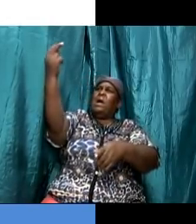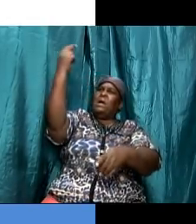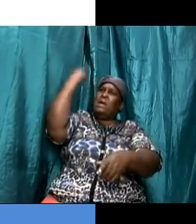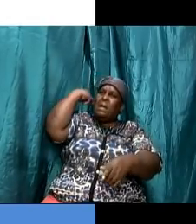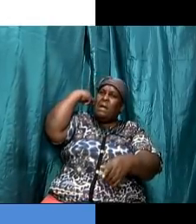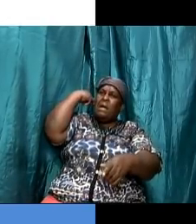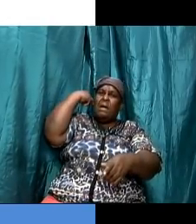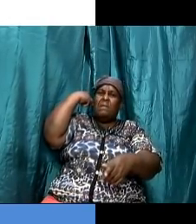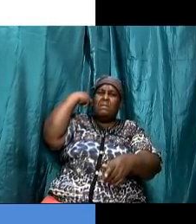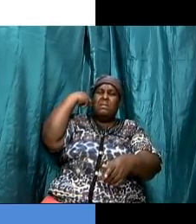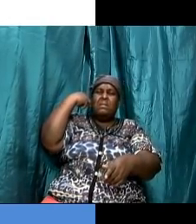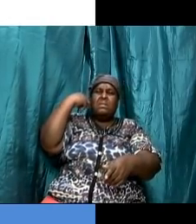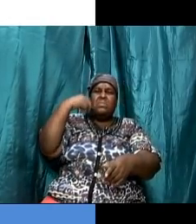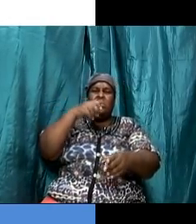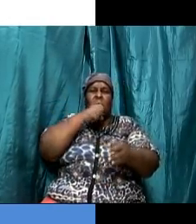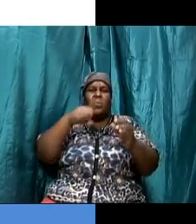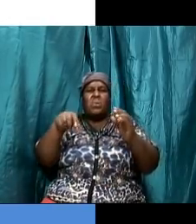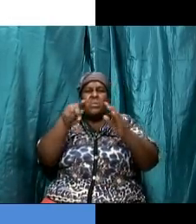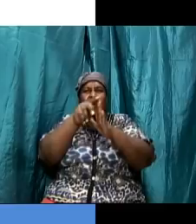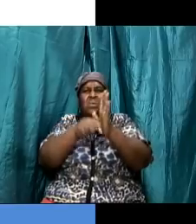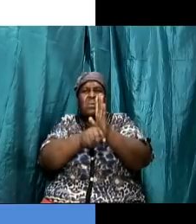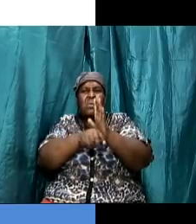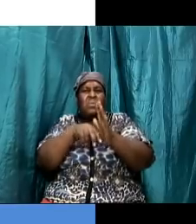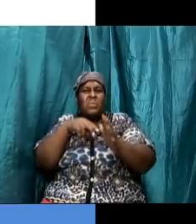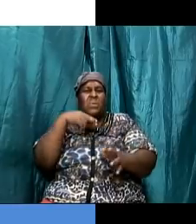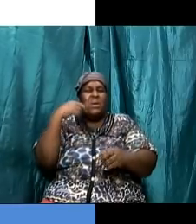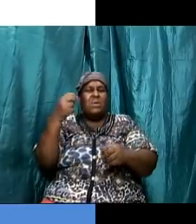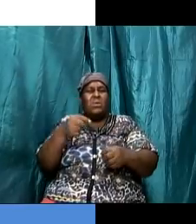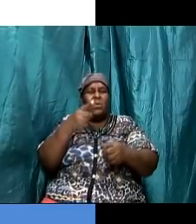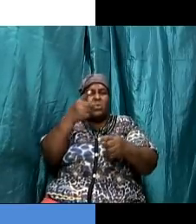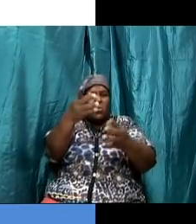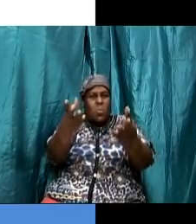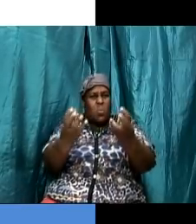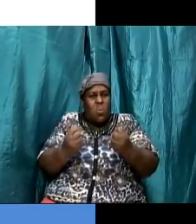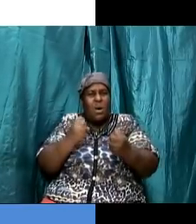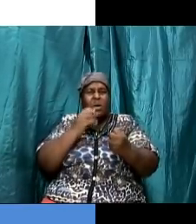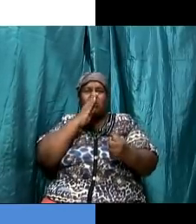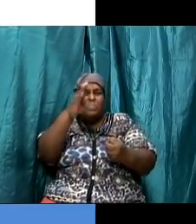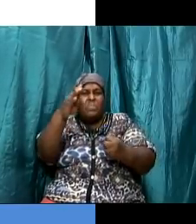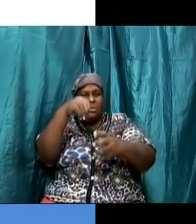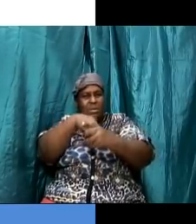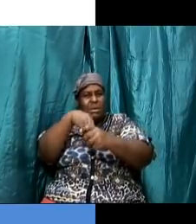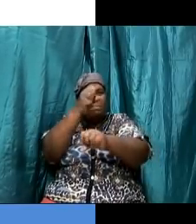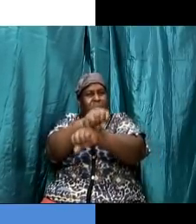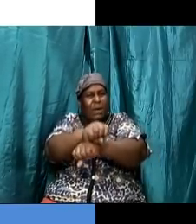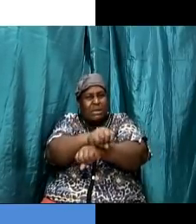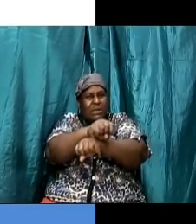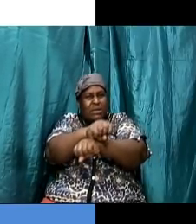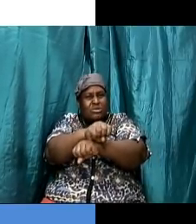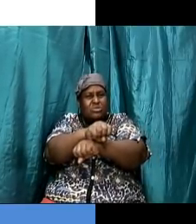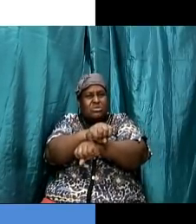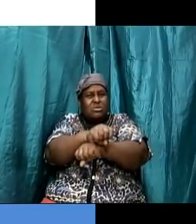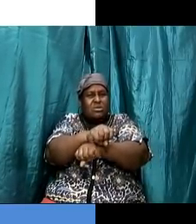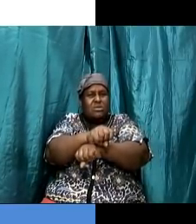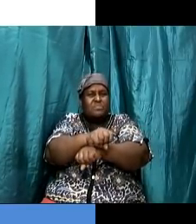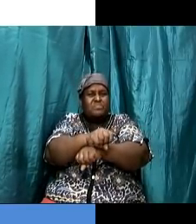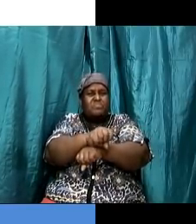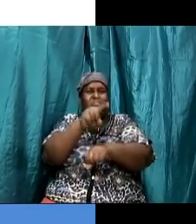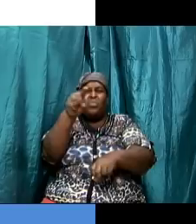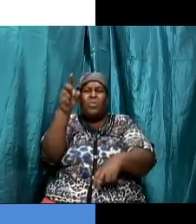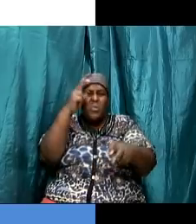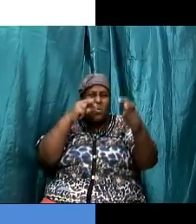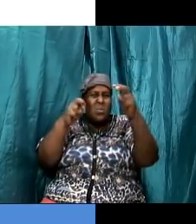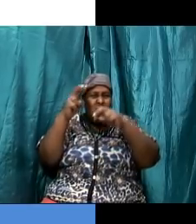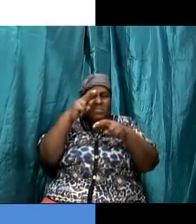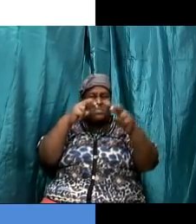wherein you desire again to be in bondage that's the question paul was answering asking them and i'm telling him why i'm saying observe days